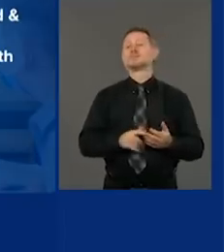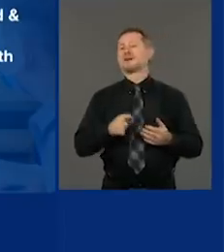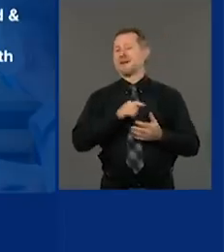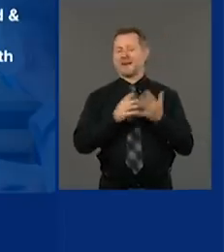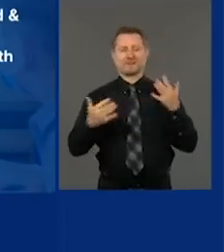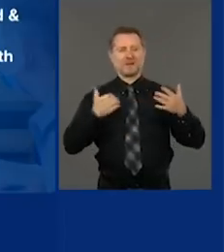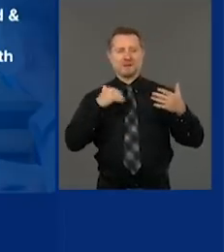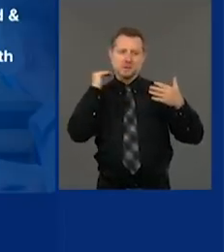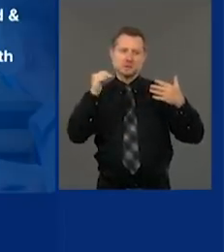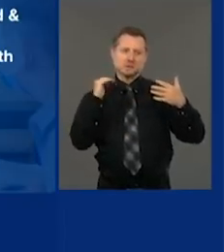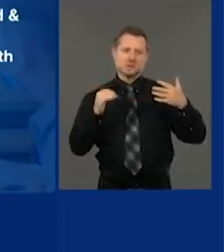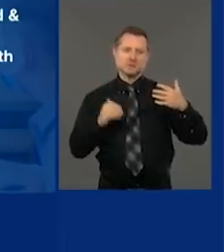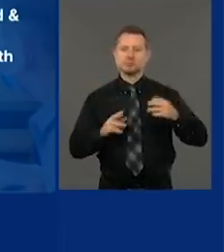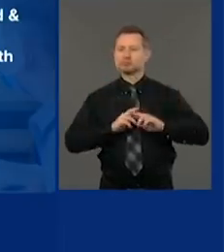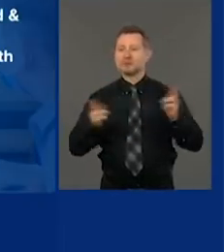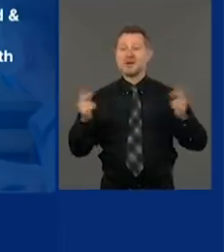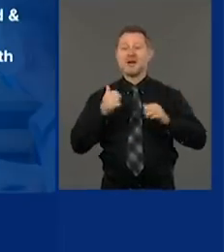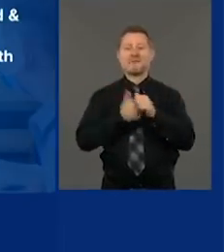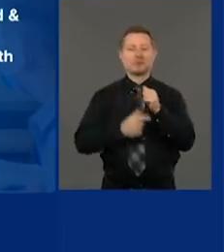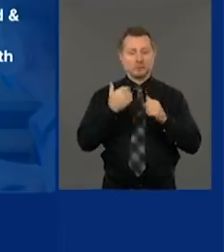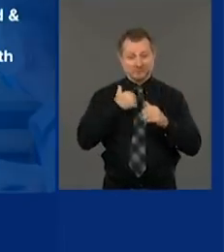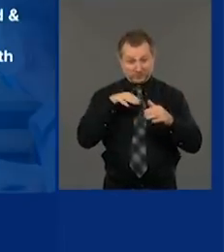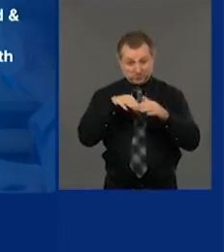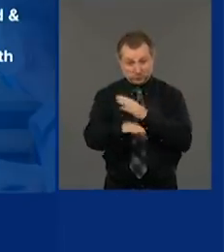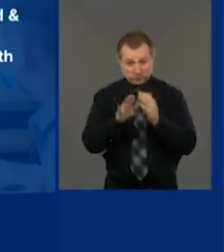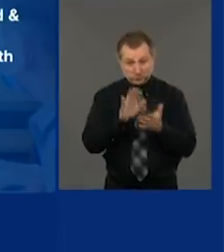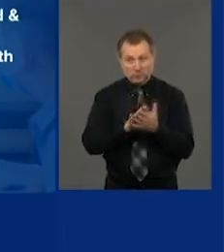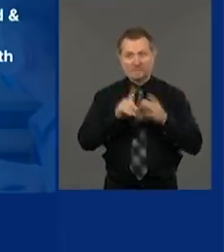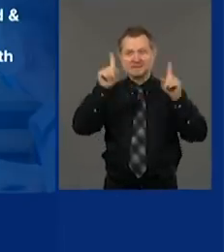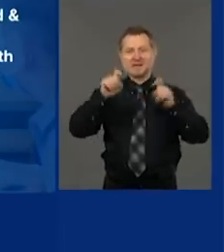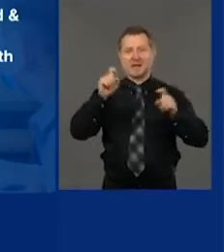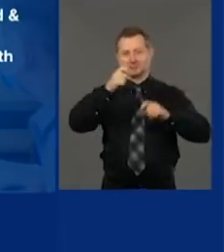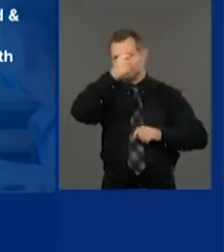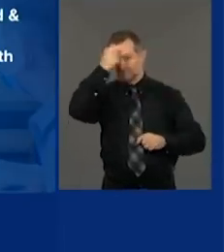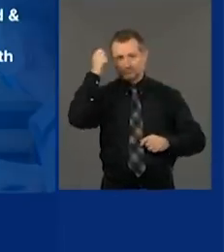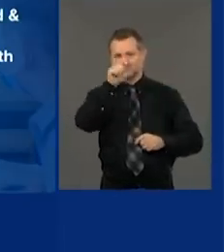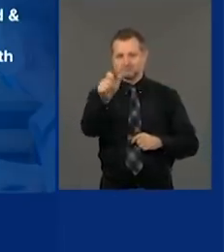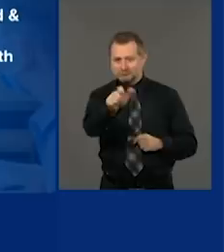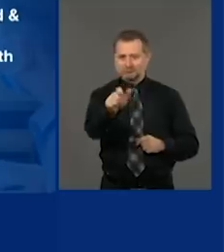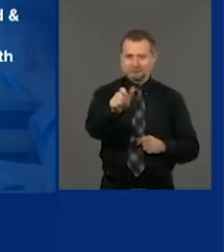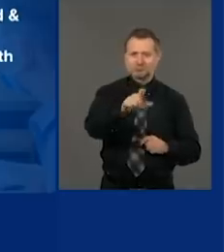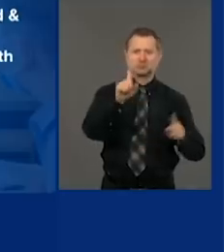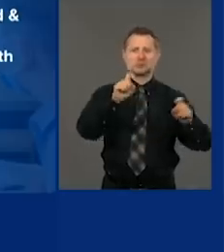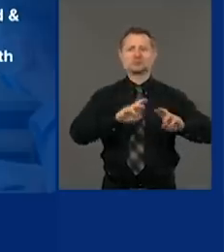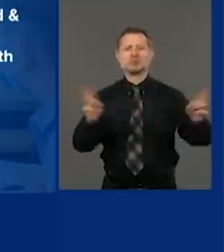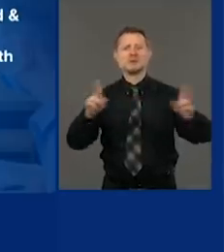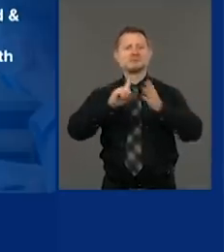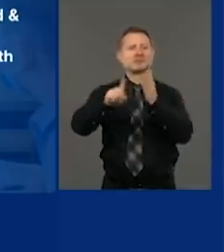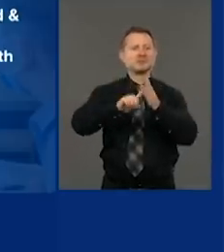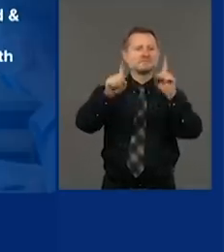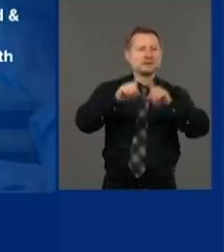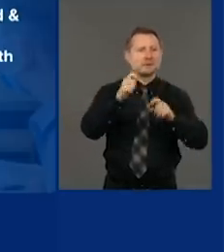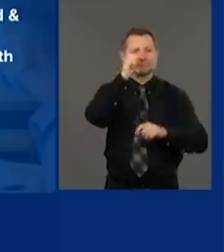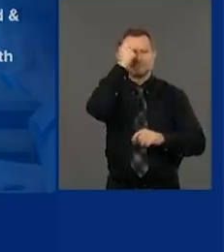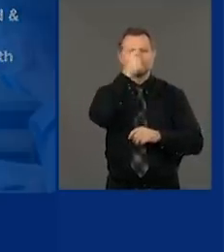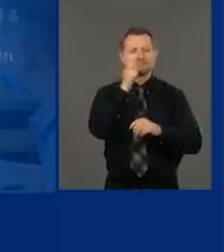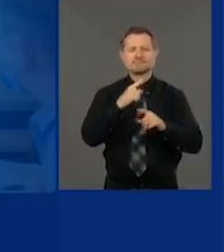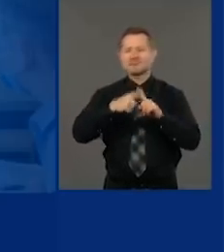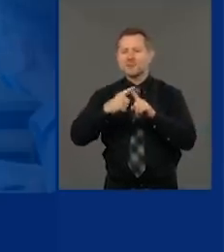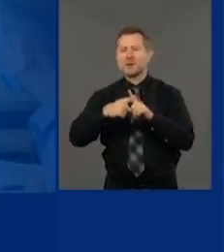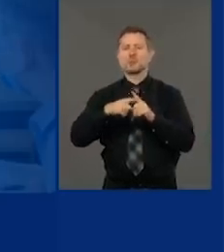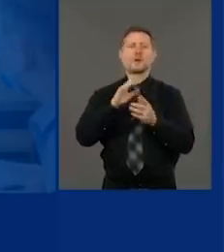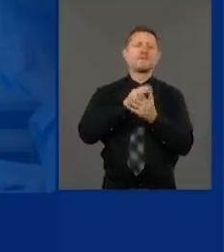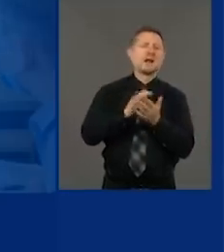entering will be screened. Tracing has to work in the schools, cleaning and closure